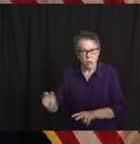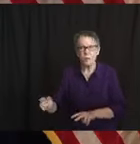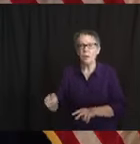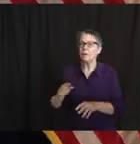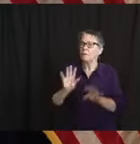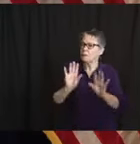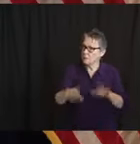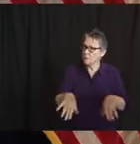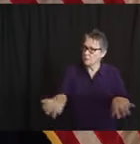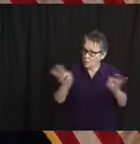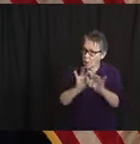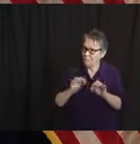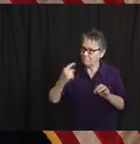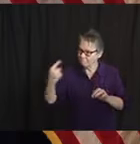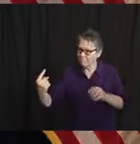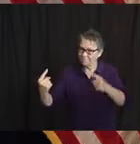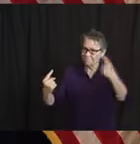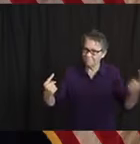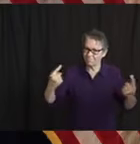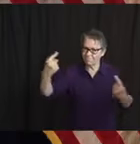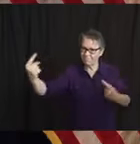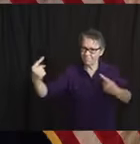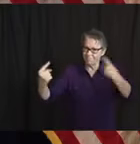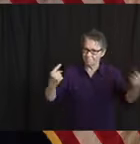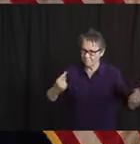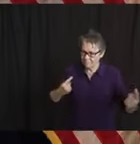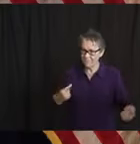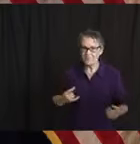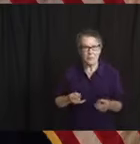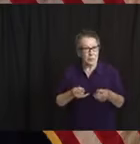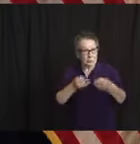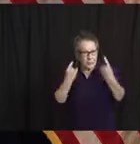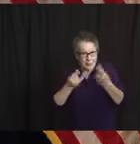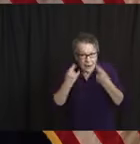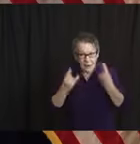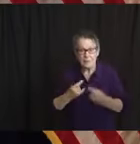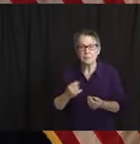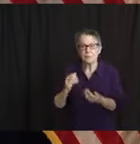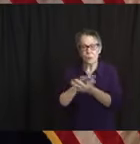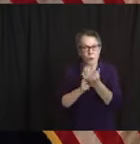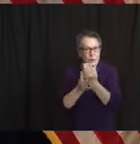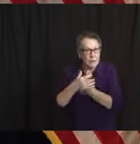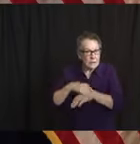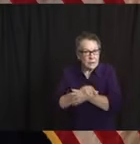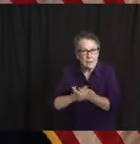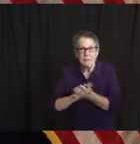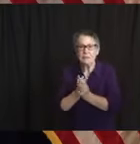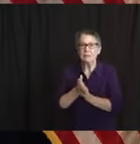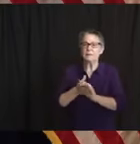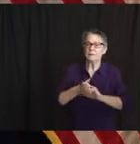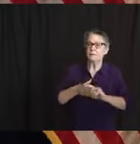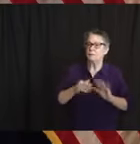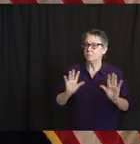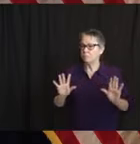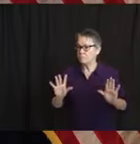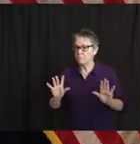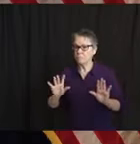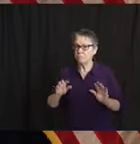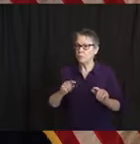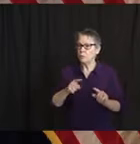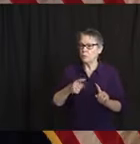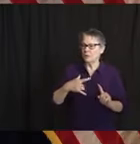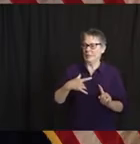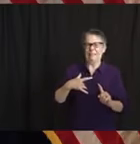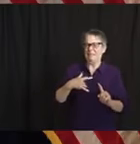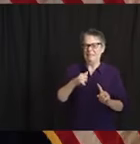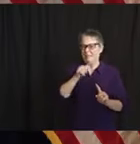face when at all possible. Wash with soap and water. If you don't feel well, stay away from other people. If we keep doing that, we will